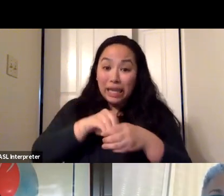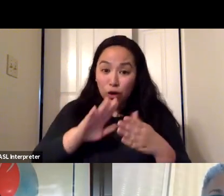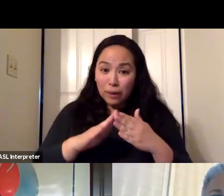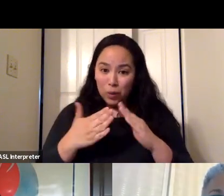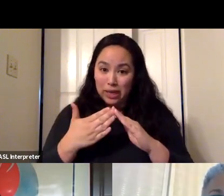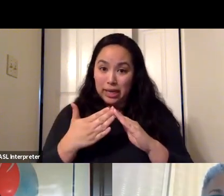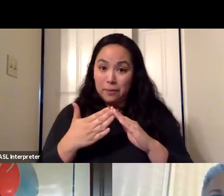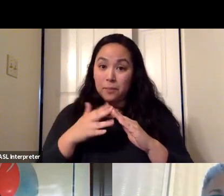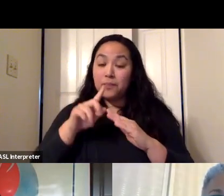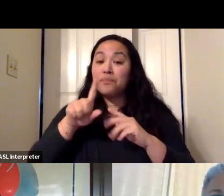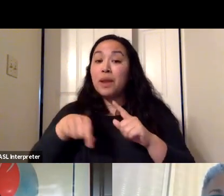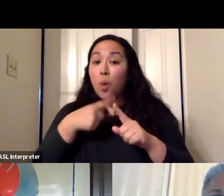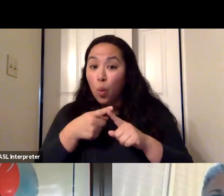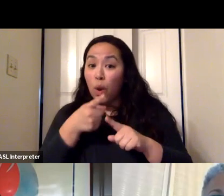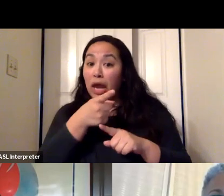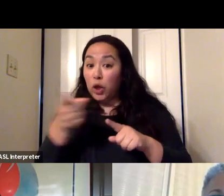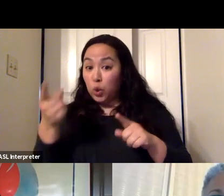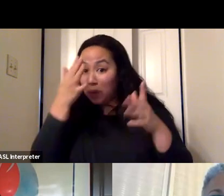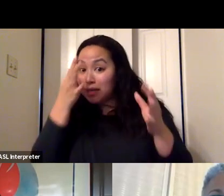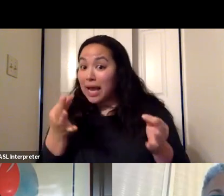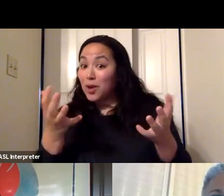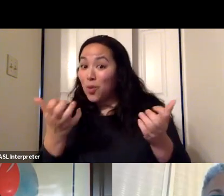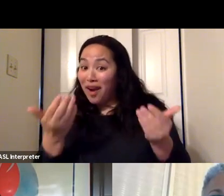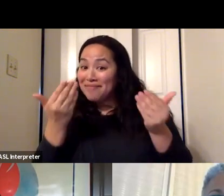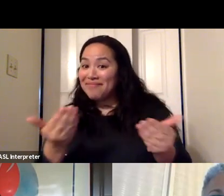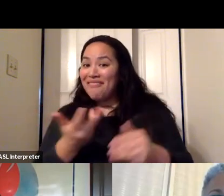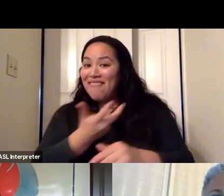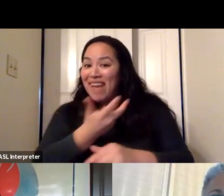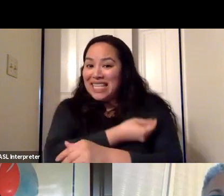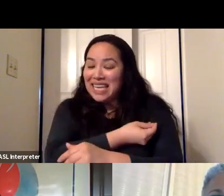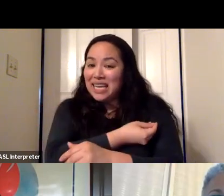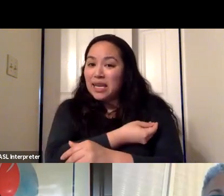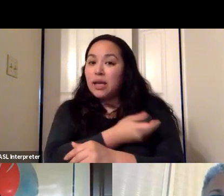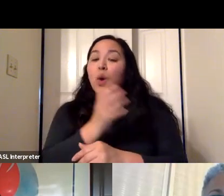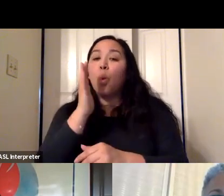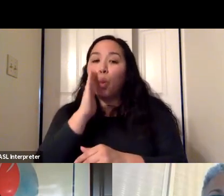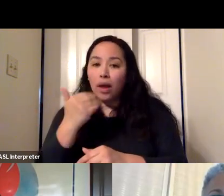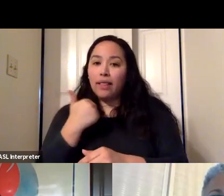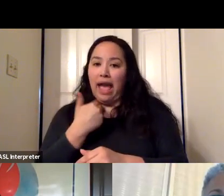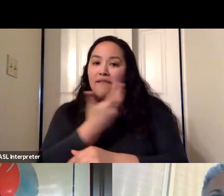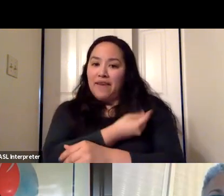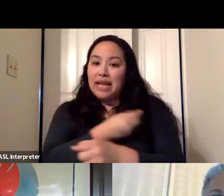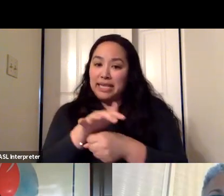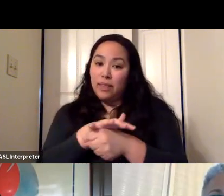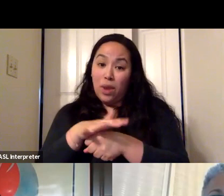when you decide that you want to get vaccinated, there will be a vaccine location near you.